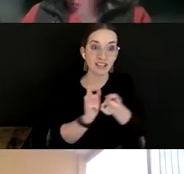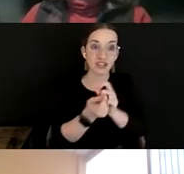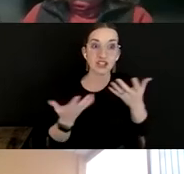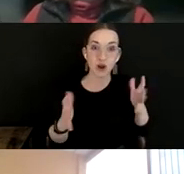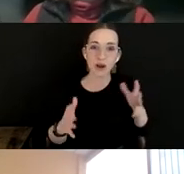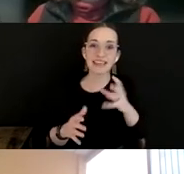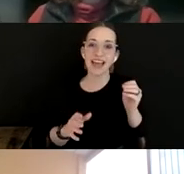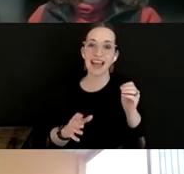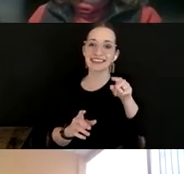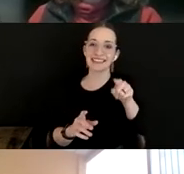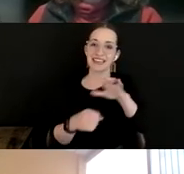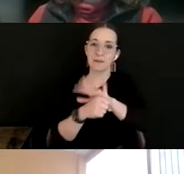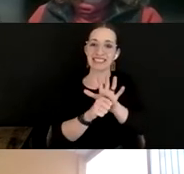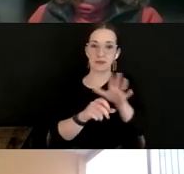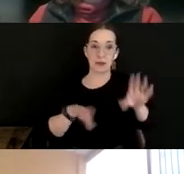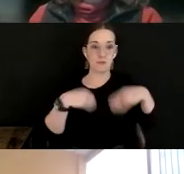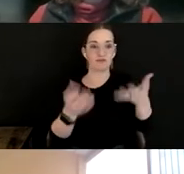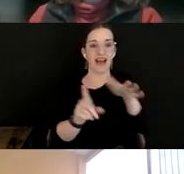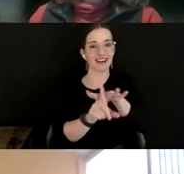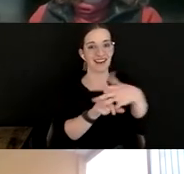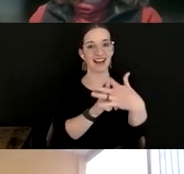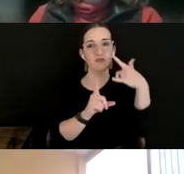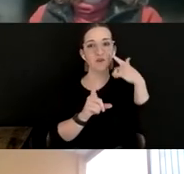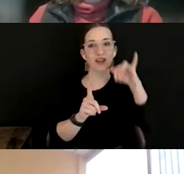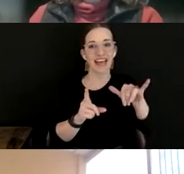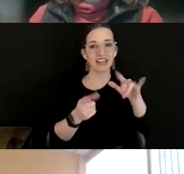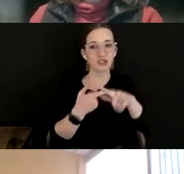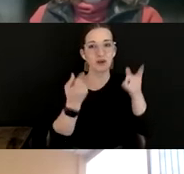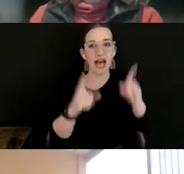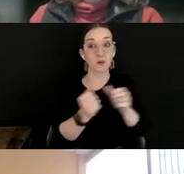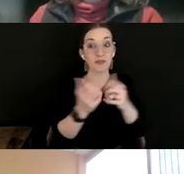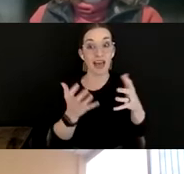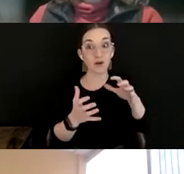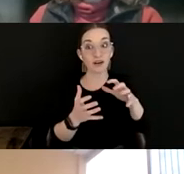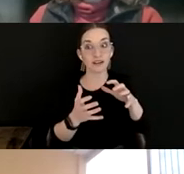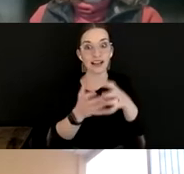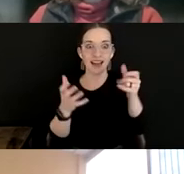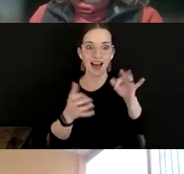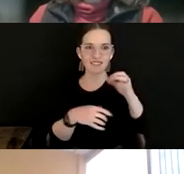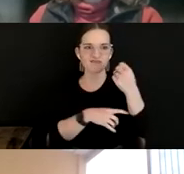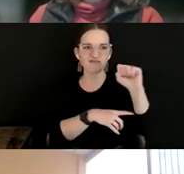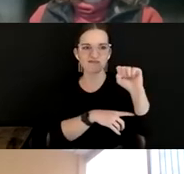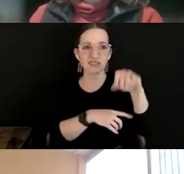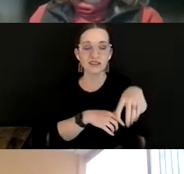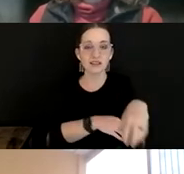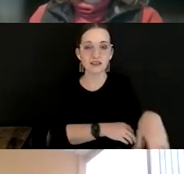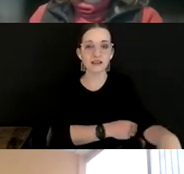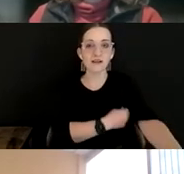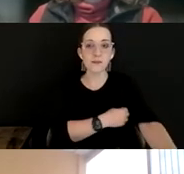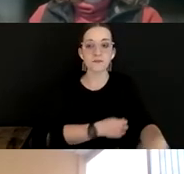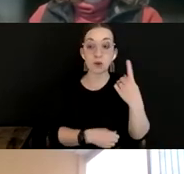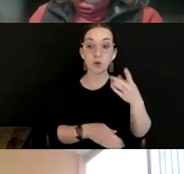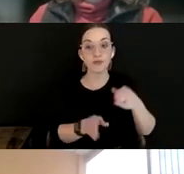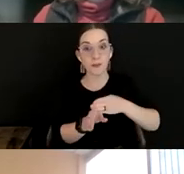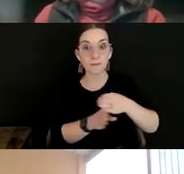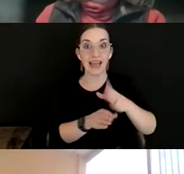that to happen without a lot of pushback. I was, I will say that the, one of the main reasons, one of the main challenges that